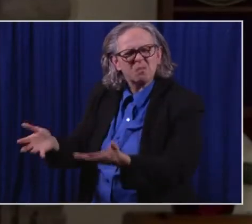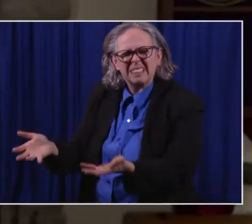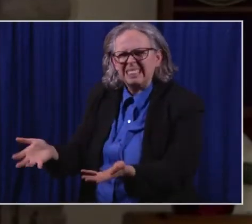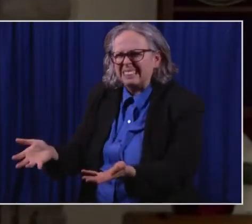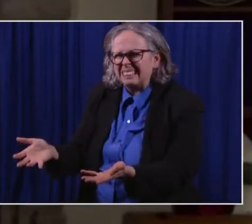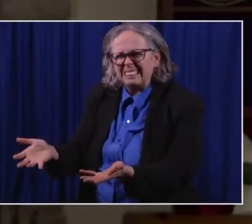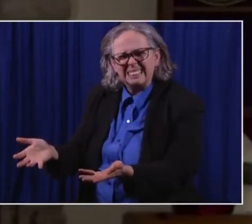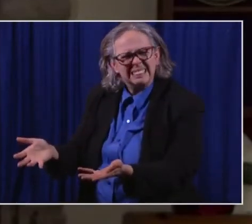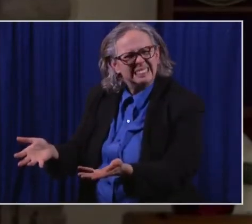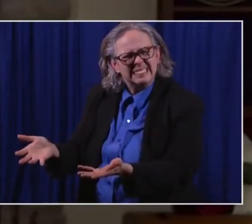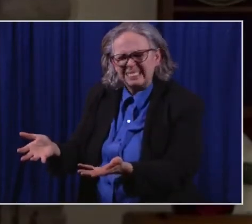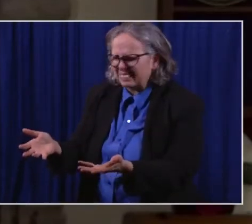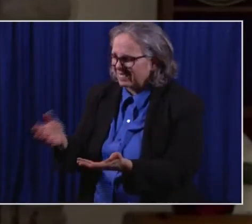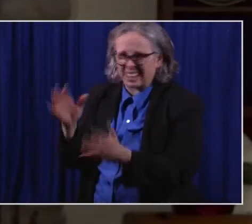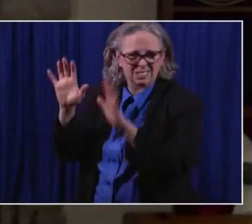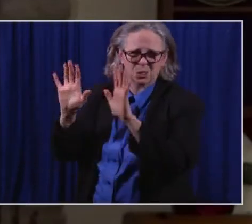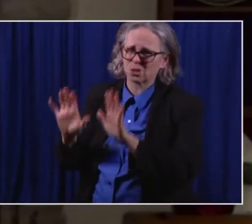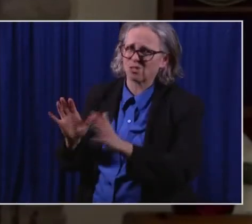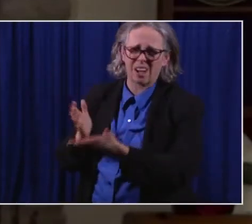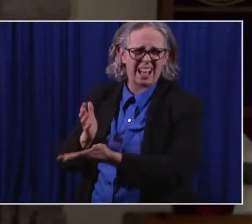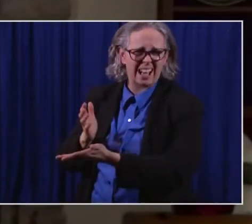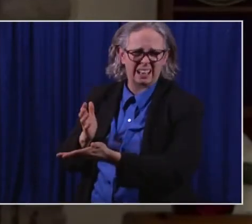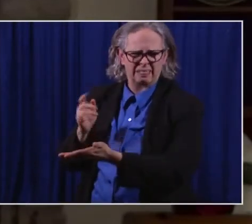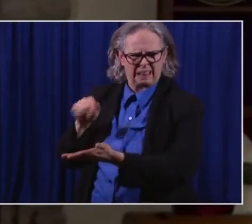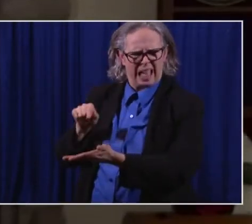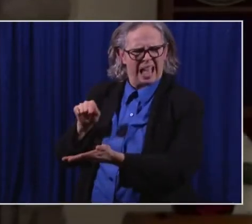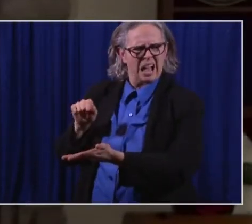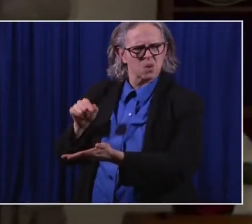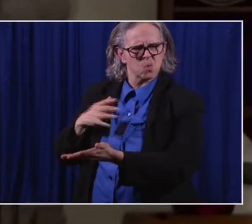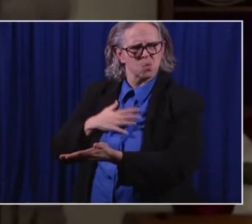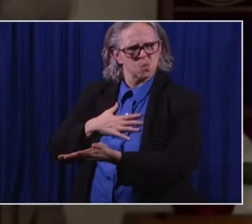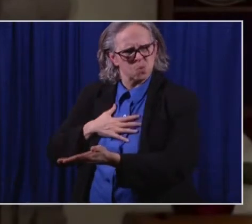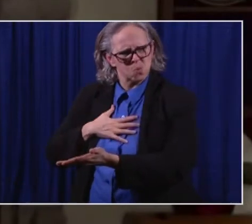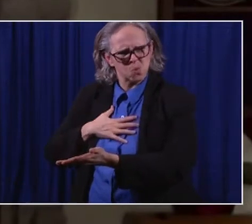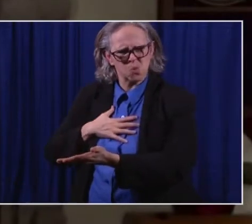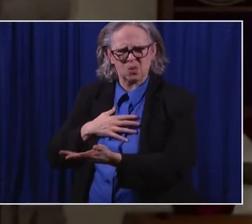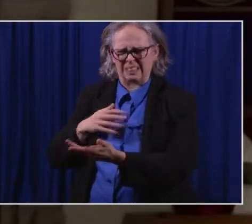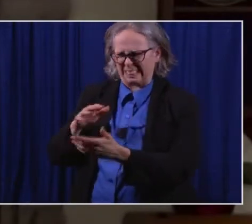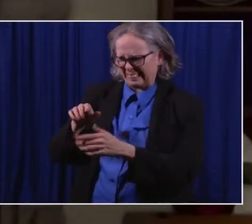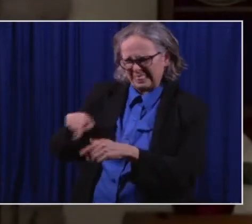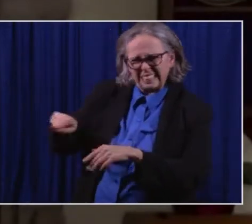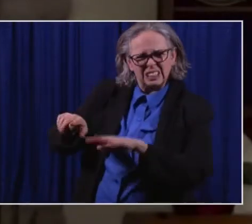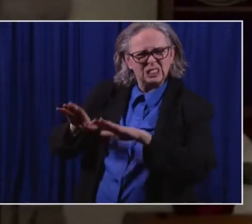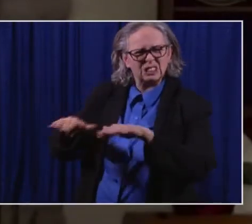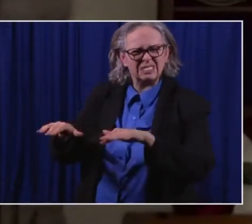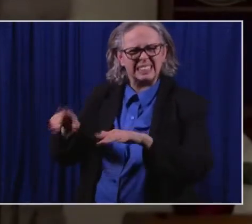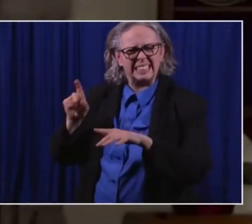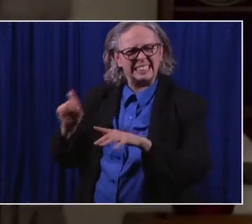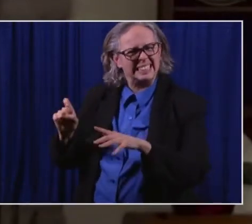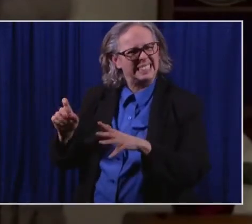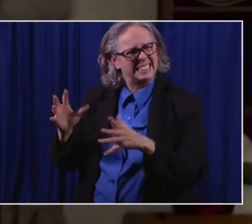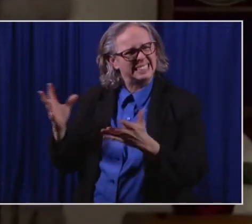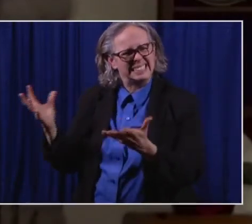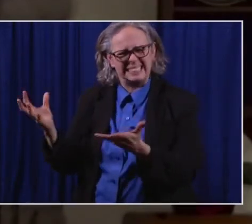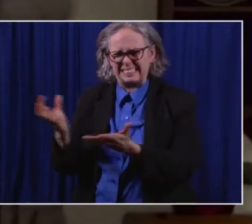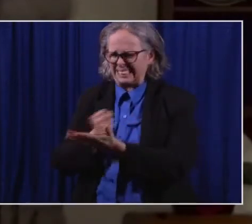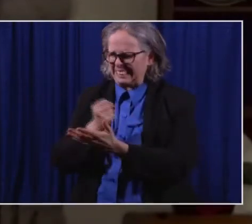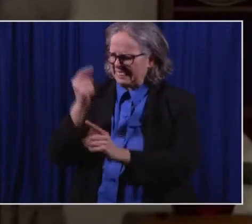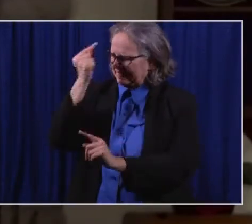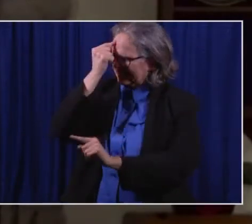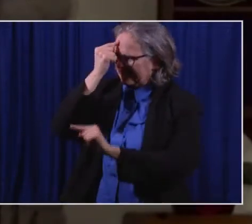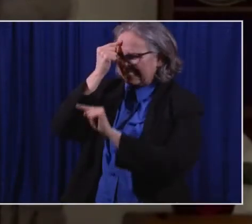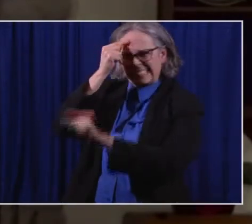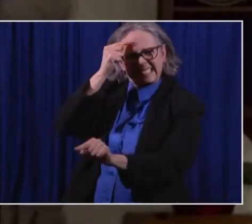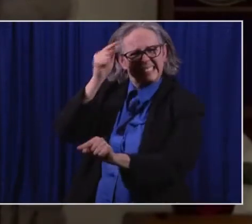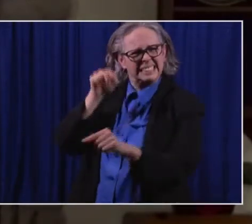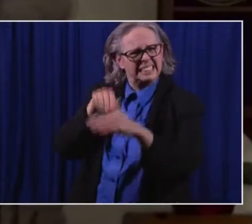well. Uh, and those are the, particularly the kids that we must worry about. Uh, we've had some children